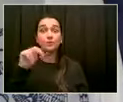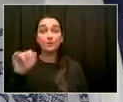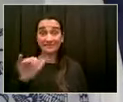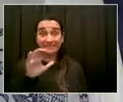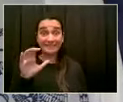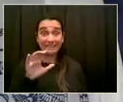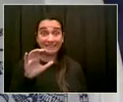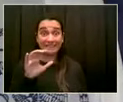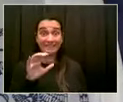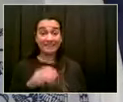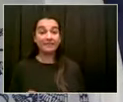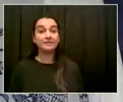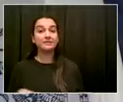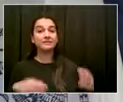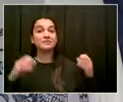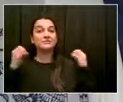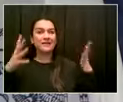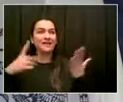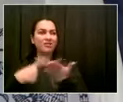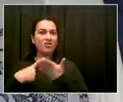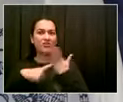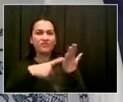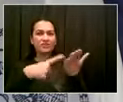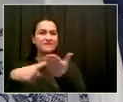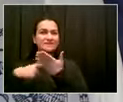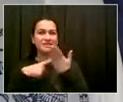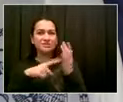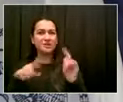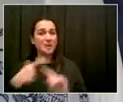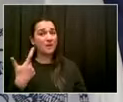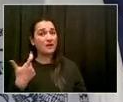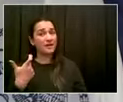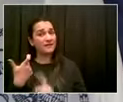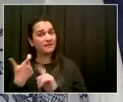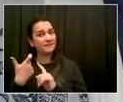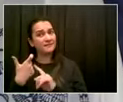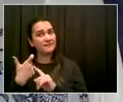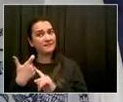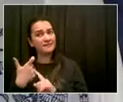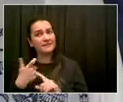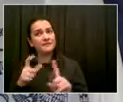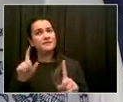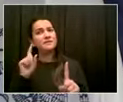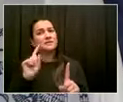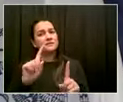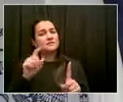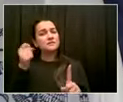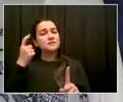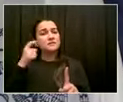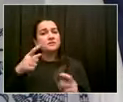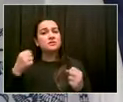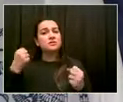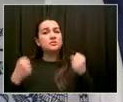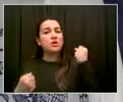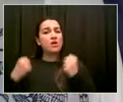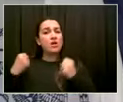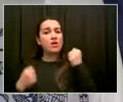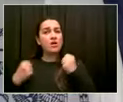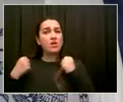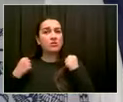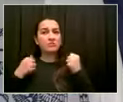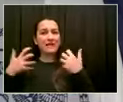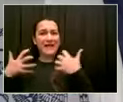Roughly 140 New Yorkers are injured every day by car drivers. And your call for state legislation is a part of the solution, no question about that.